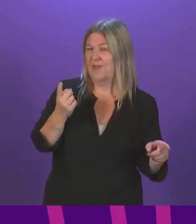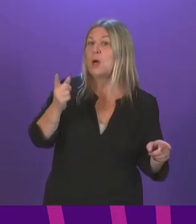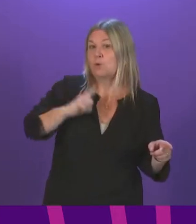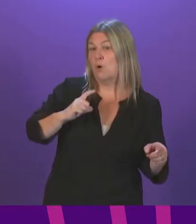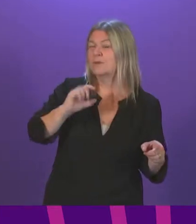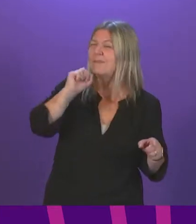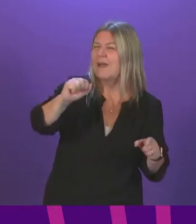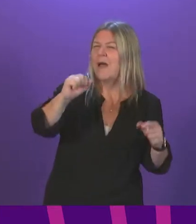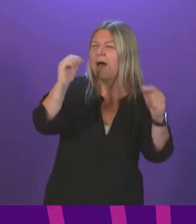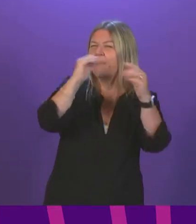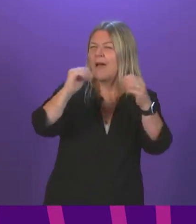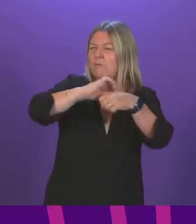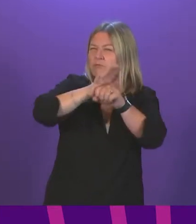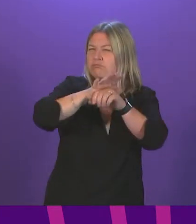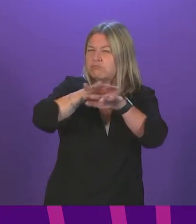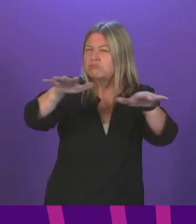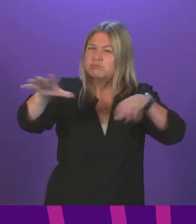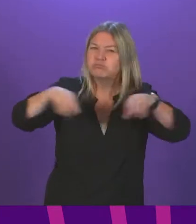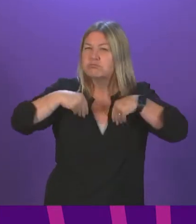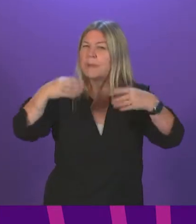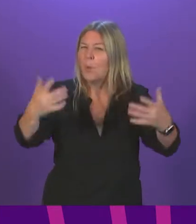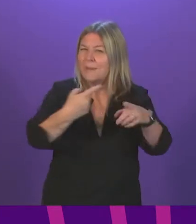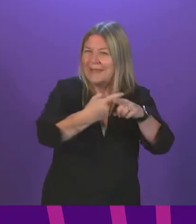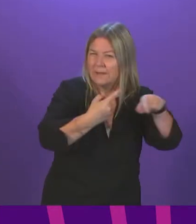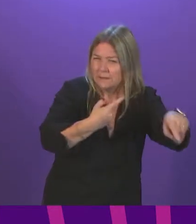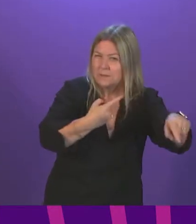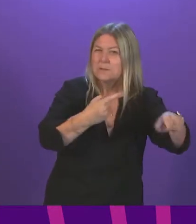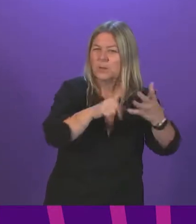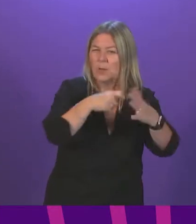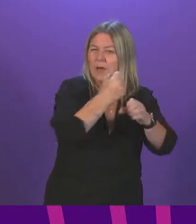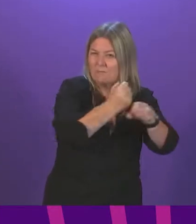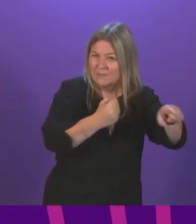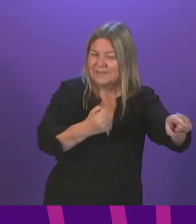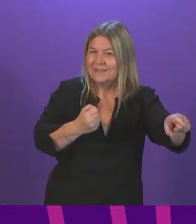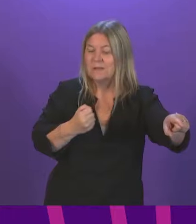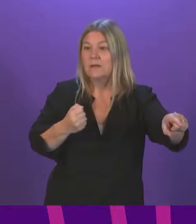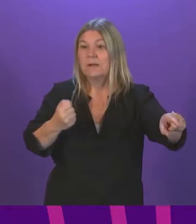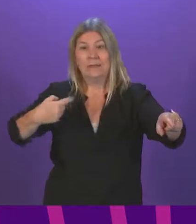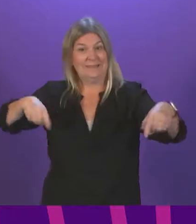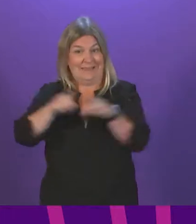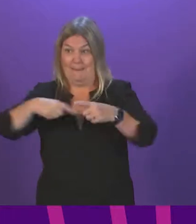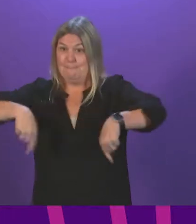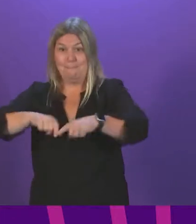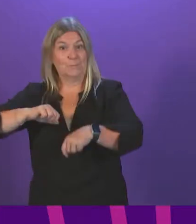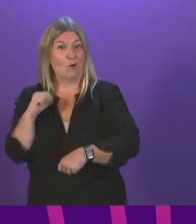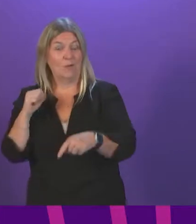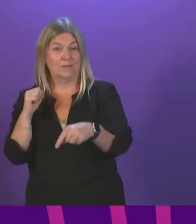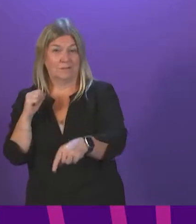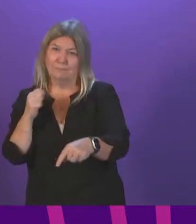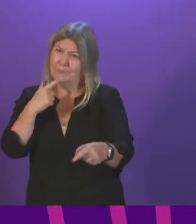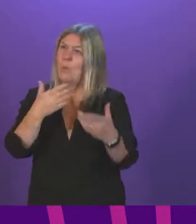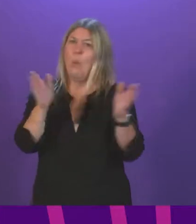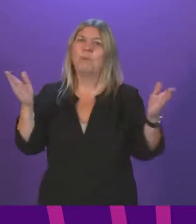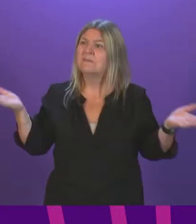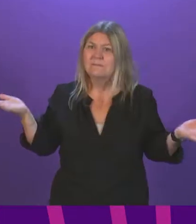the pandemic. That is exactly the situation we face. We face, we've been open with Parliament. It's very obvious that we've got